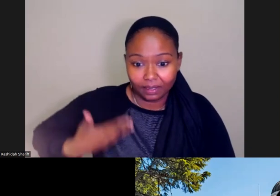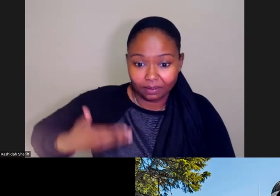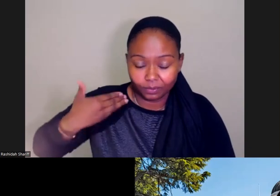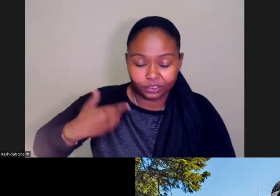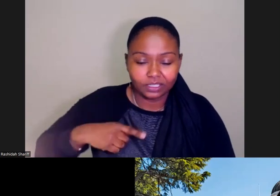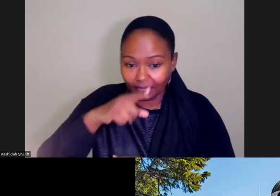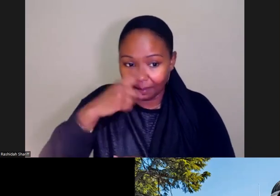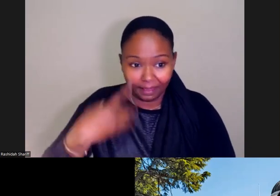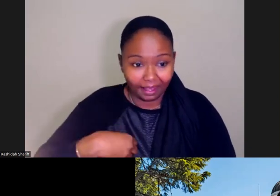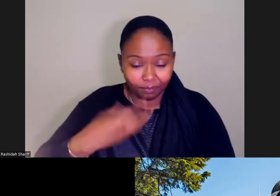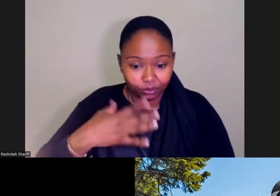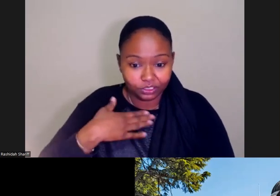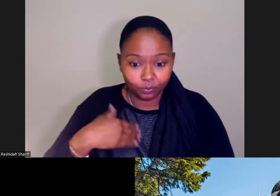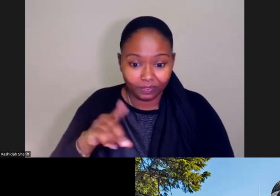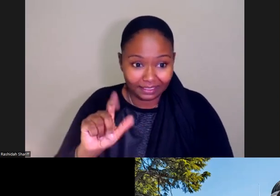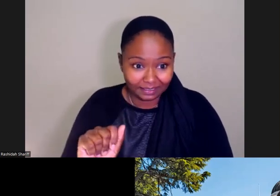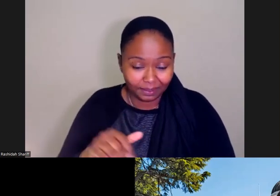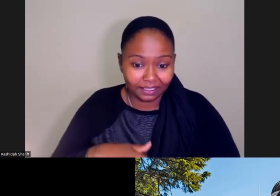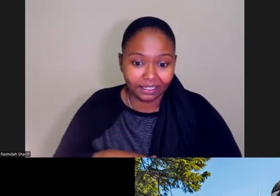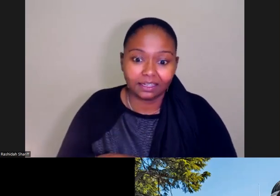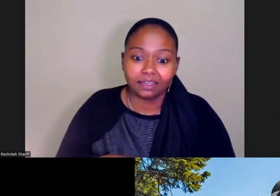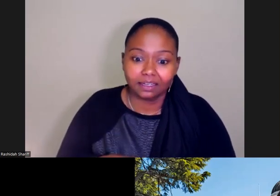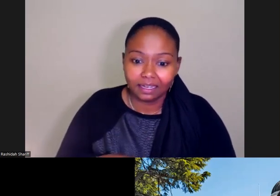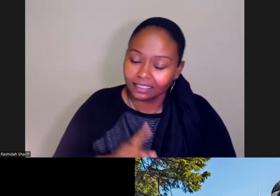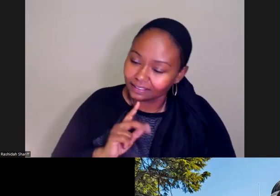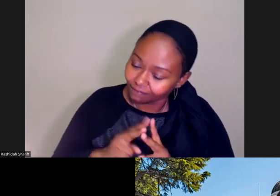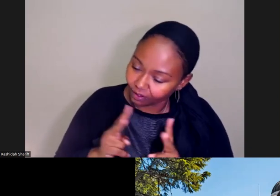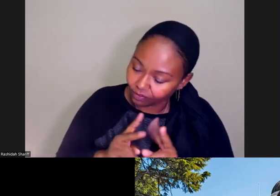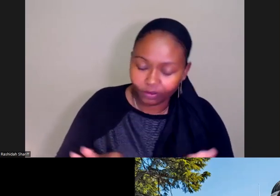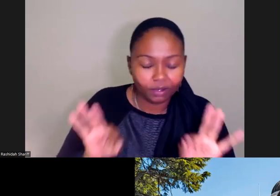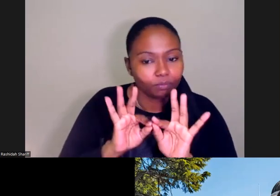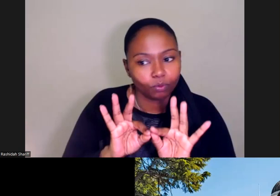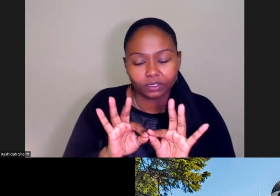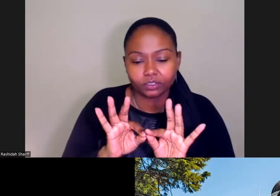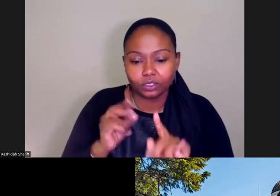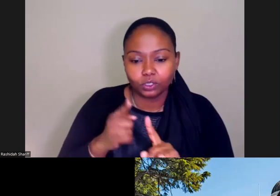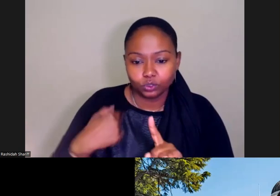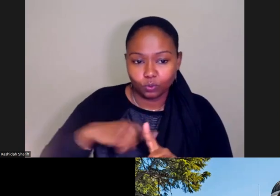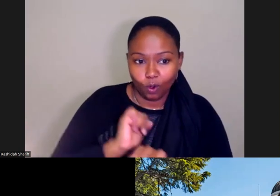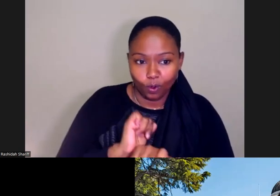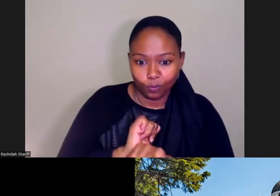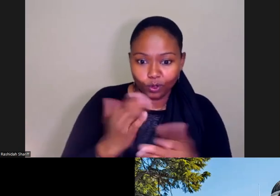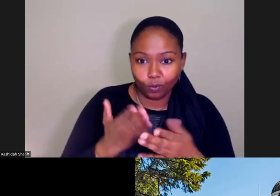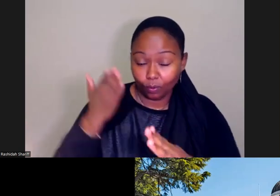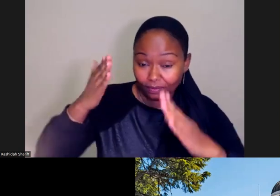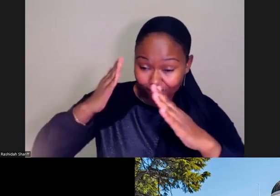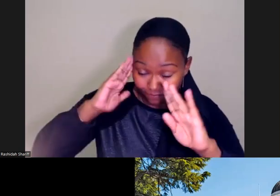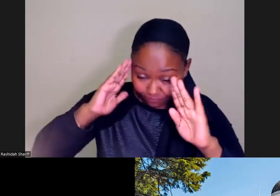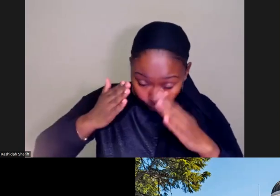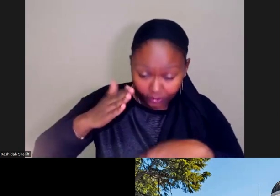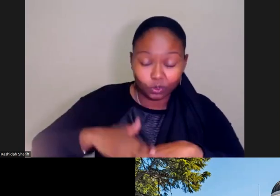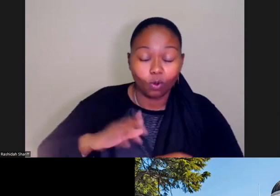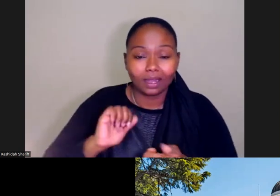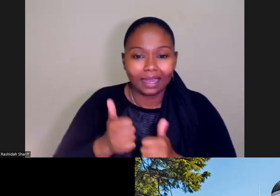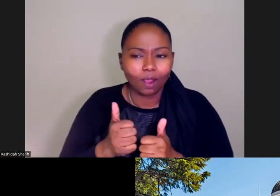disability, very, very important to the work that we do and what we focus on and how we think through